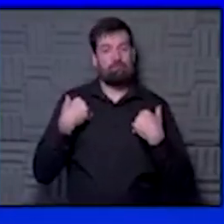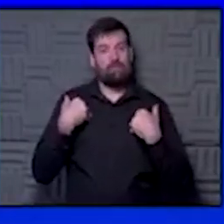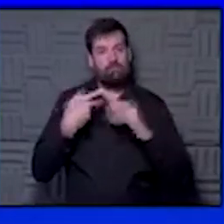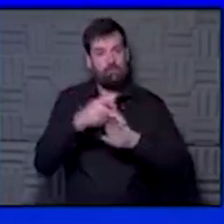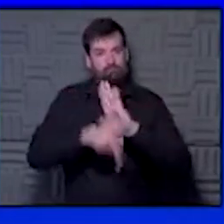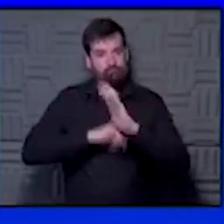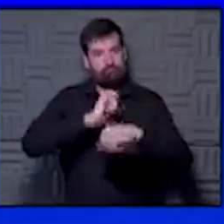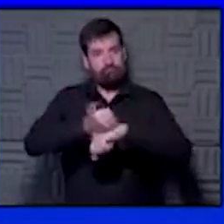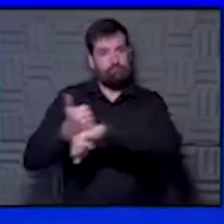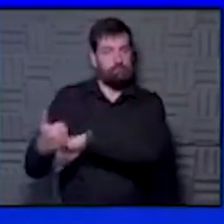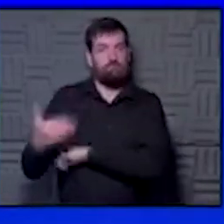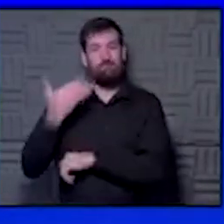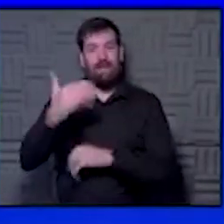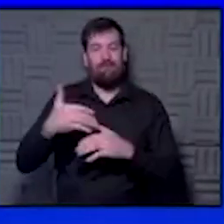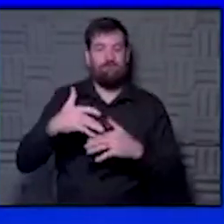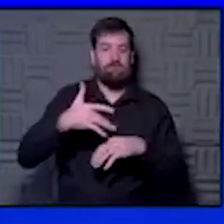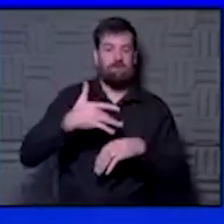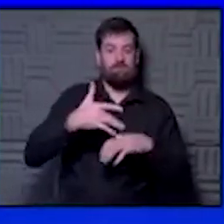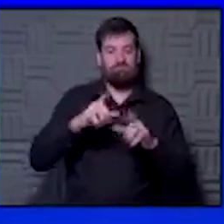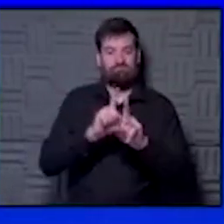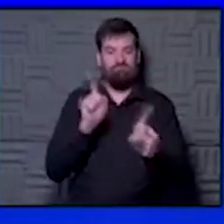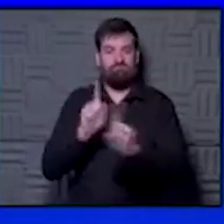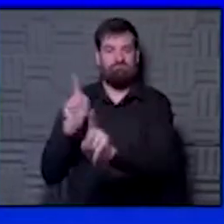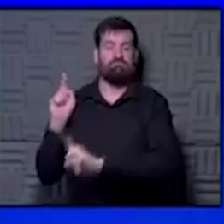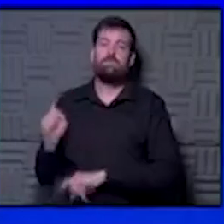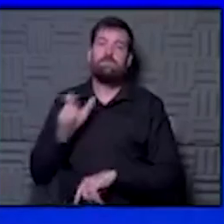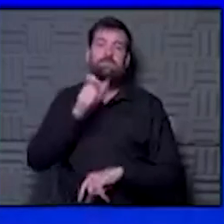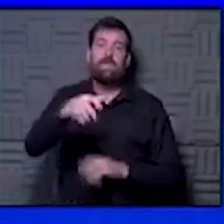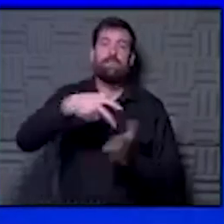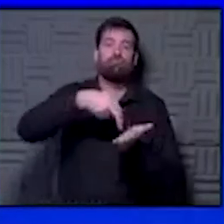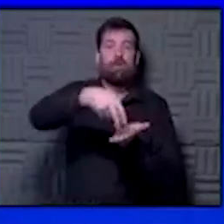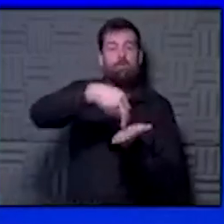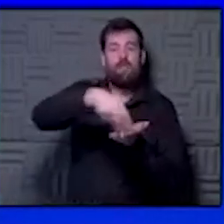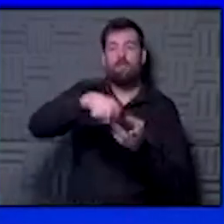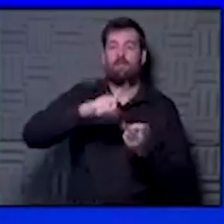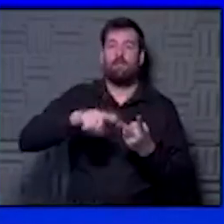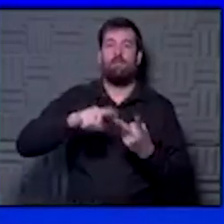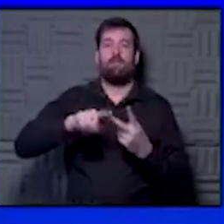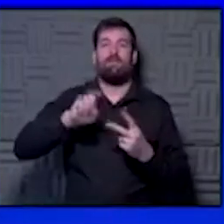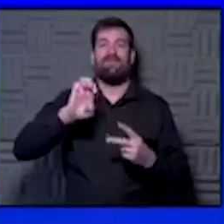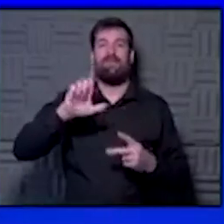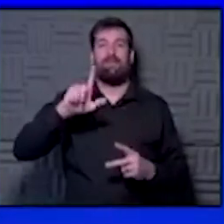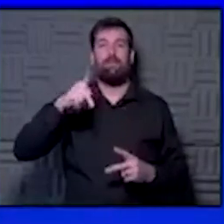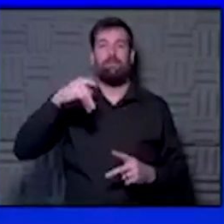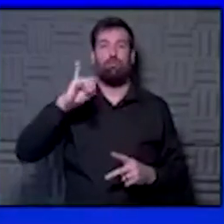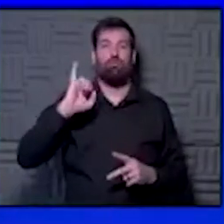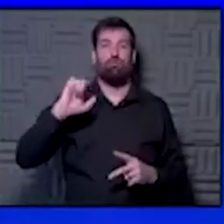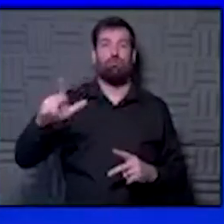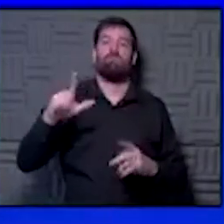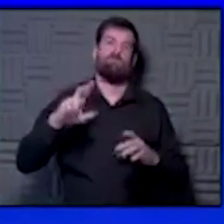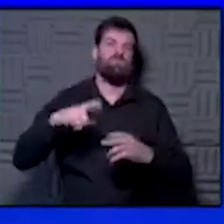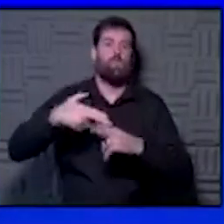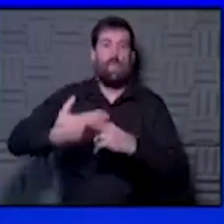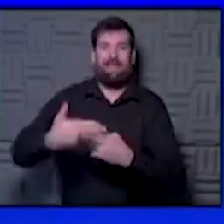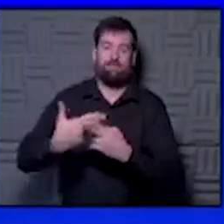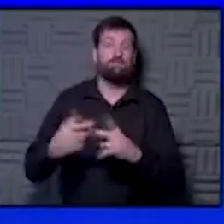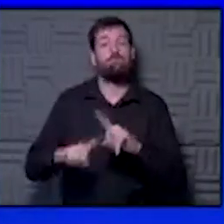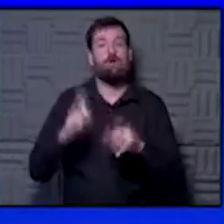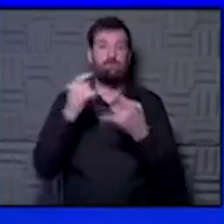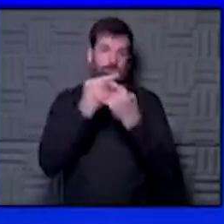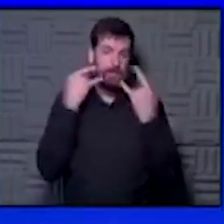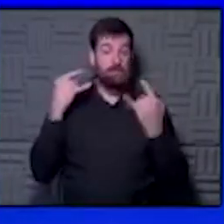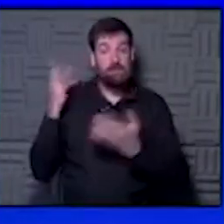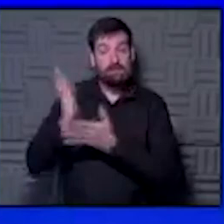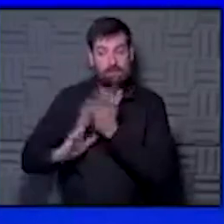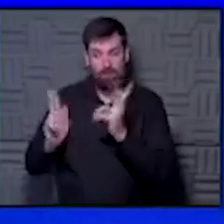well. Again, it's not doing the treadmill or the elliptical or the classes. It's just kind of weight work. But I do wear the mask. Some people